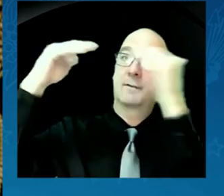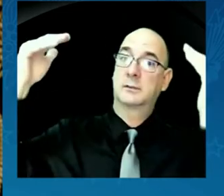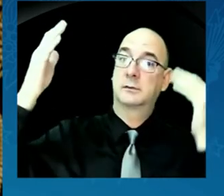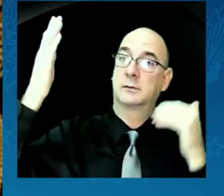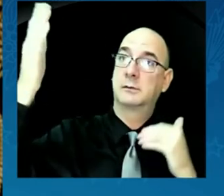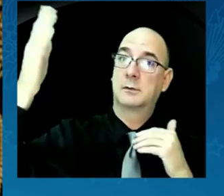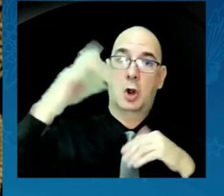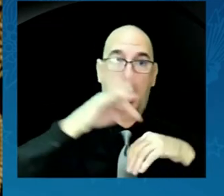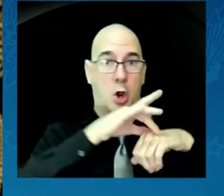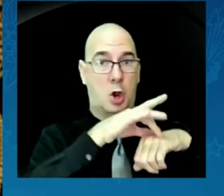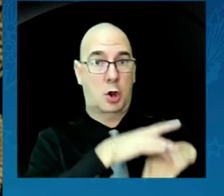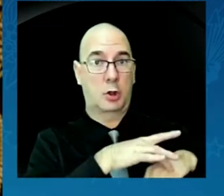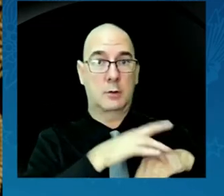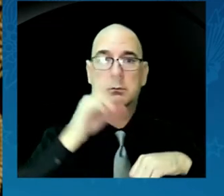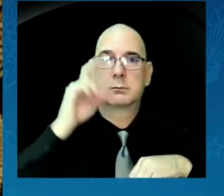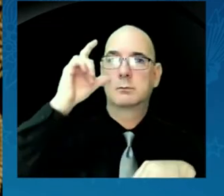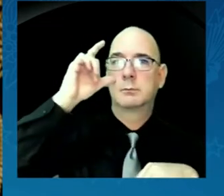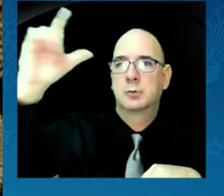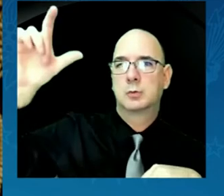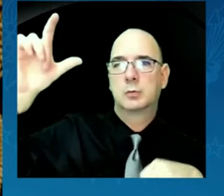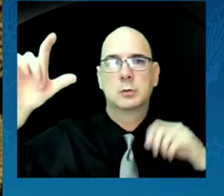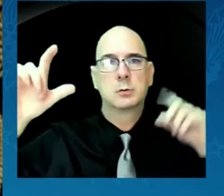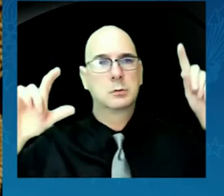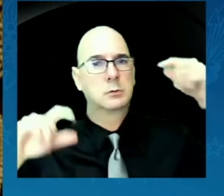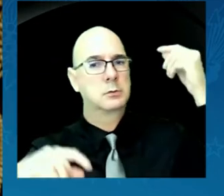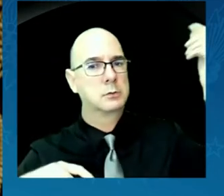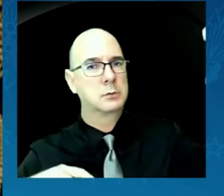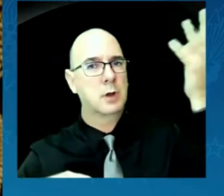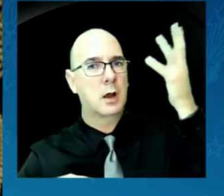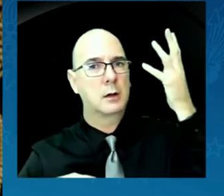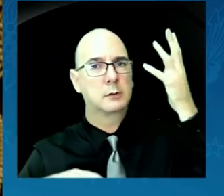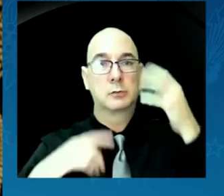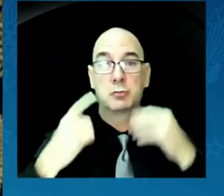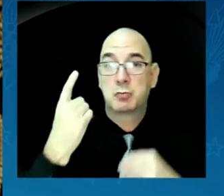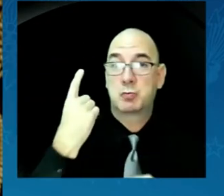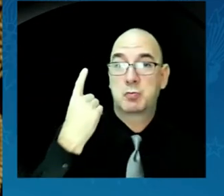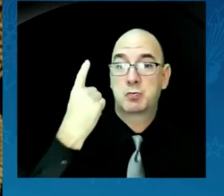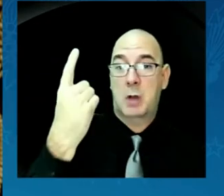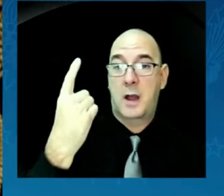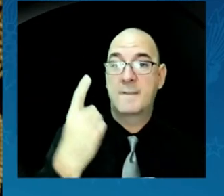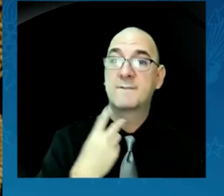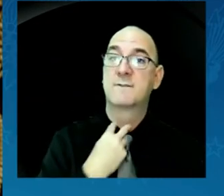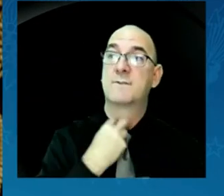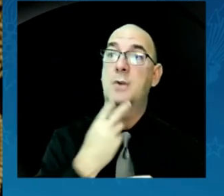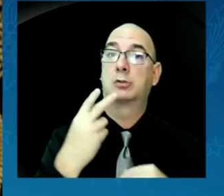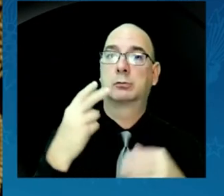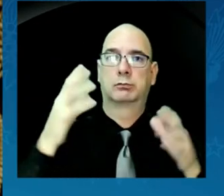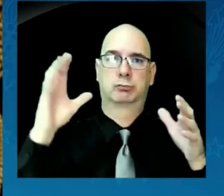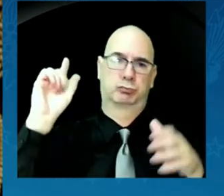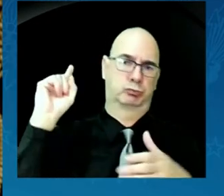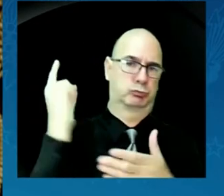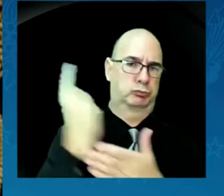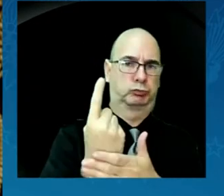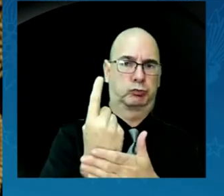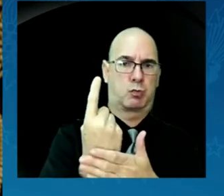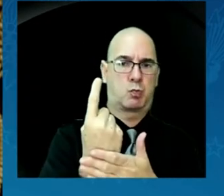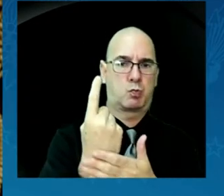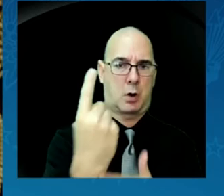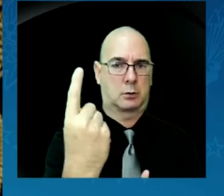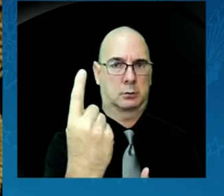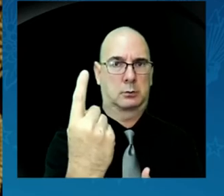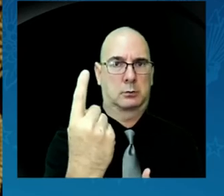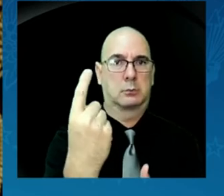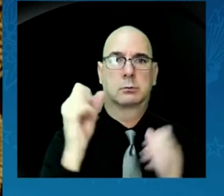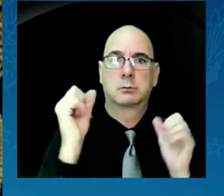to one whole voice that is you. And know that there is more that you can't see, can't hear, can't know,